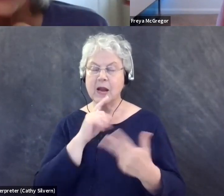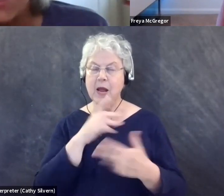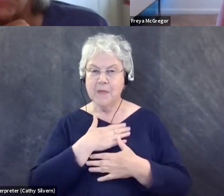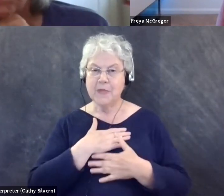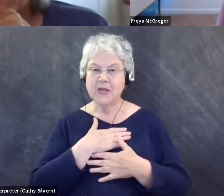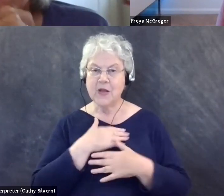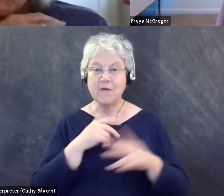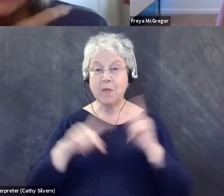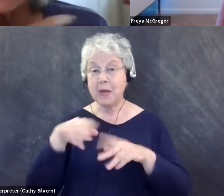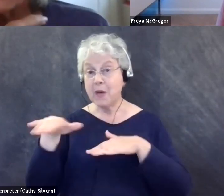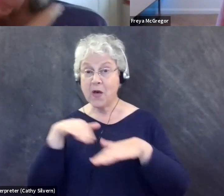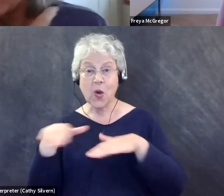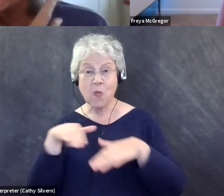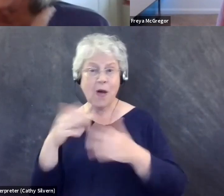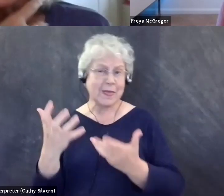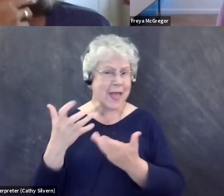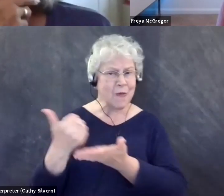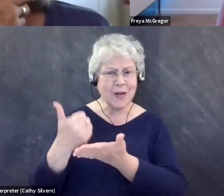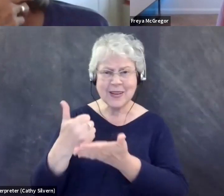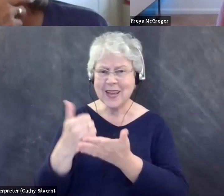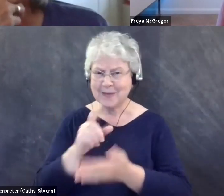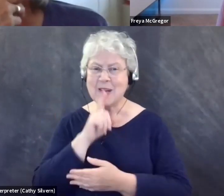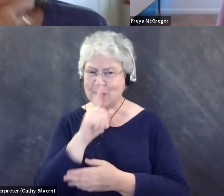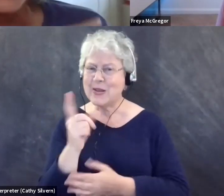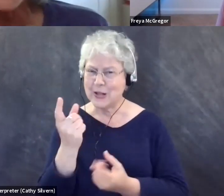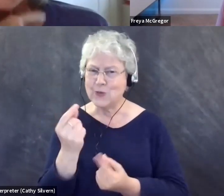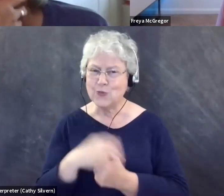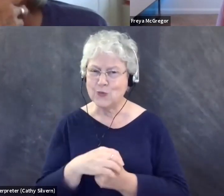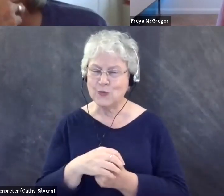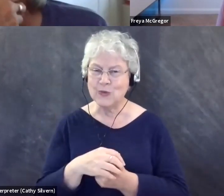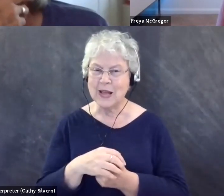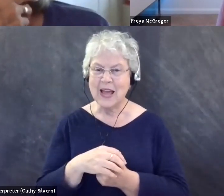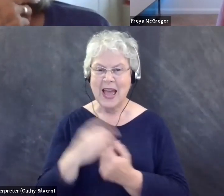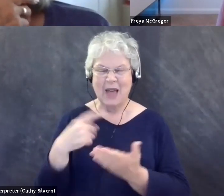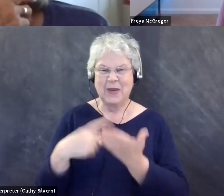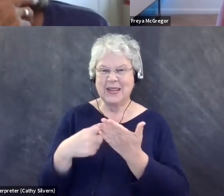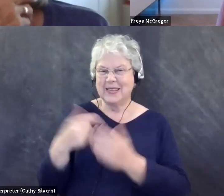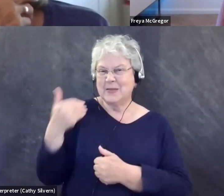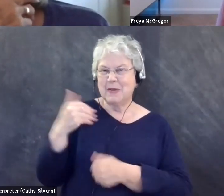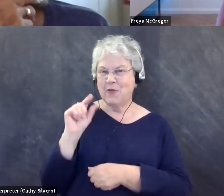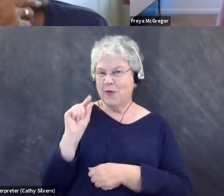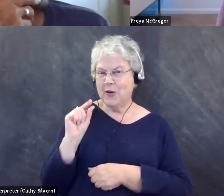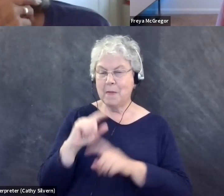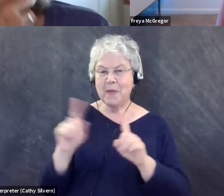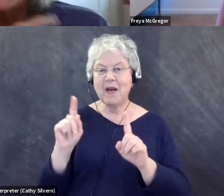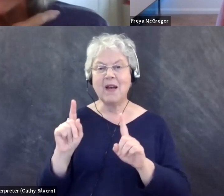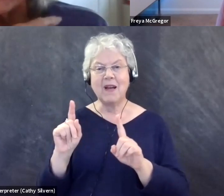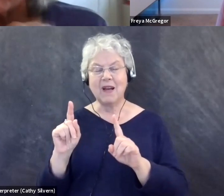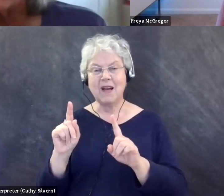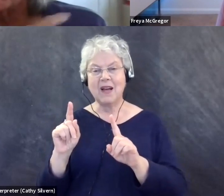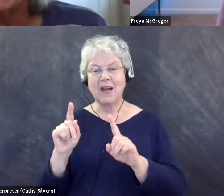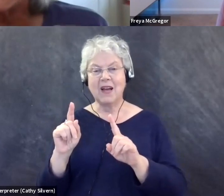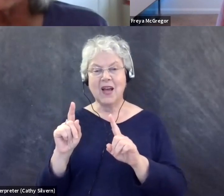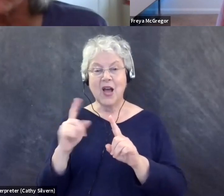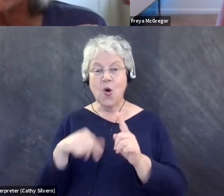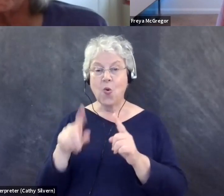people to want to help. They want, they want to. And so we've touched on this briefly, but, um, I would just say, particularly